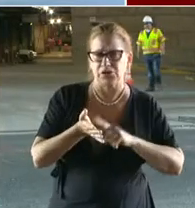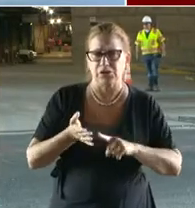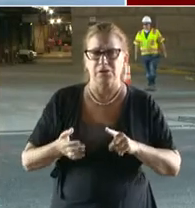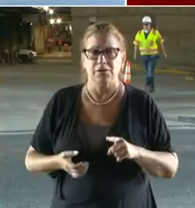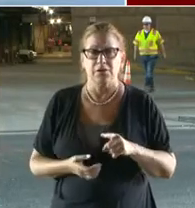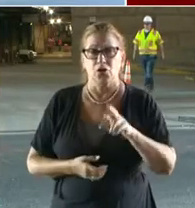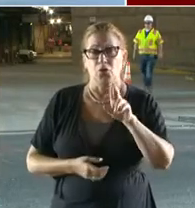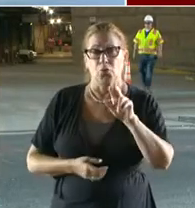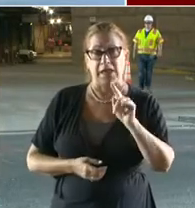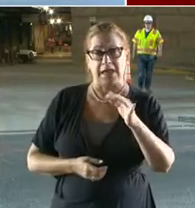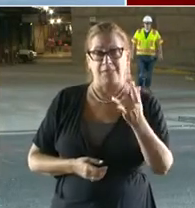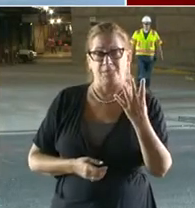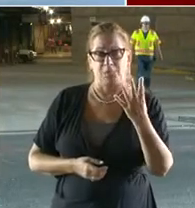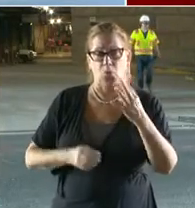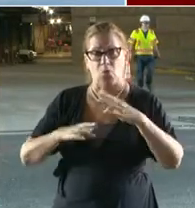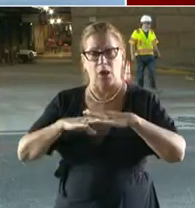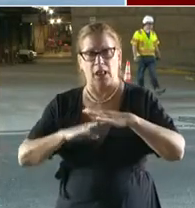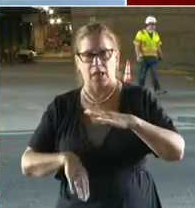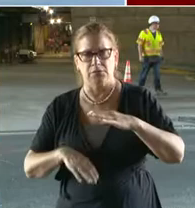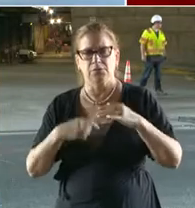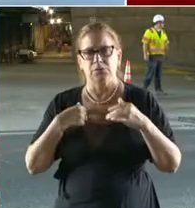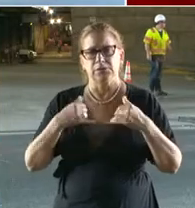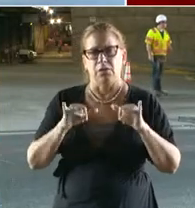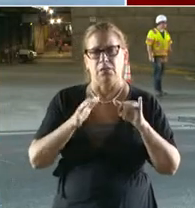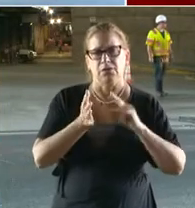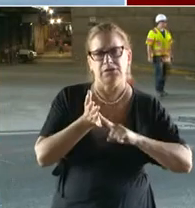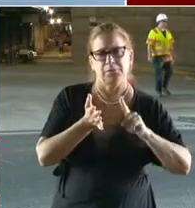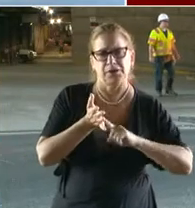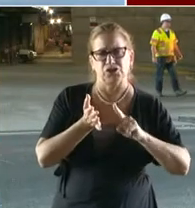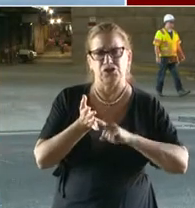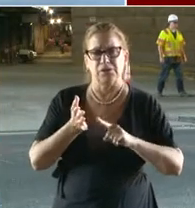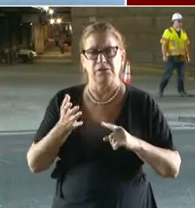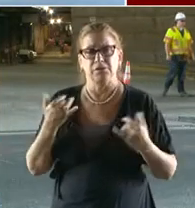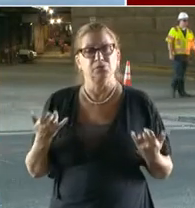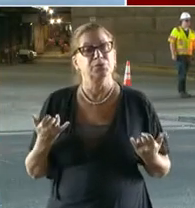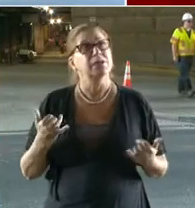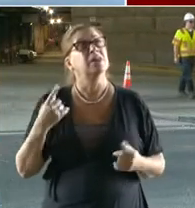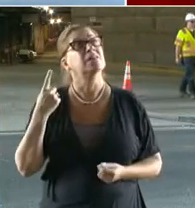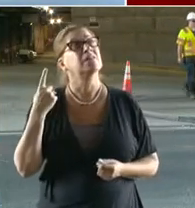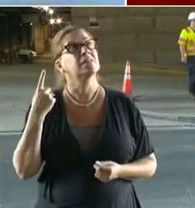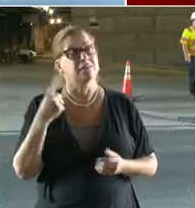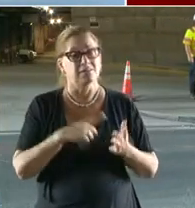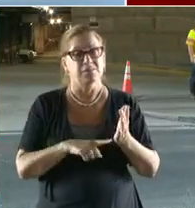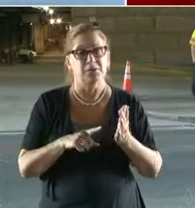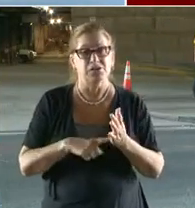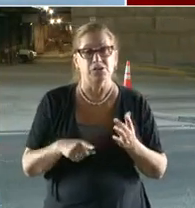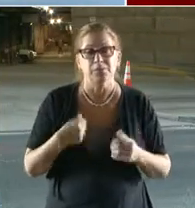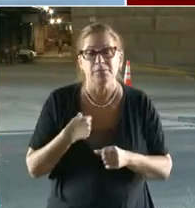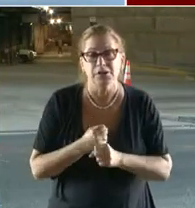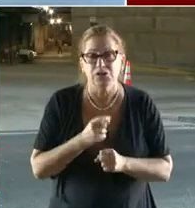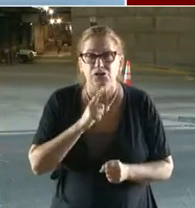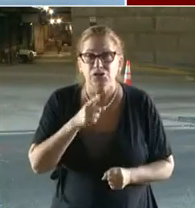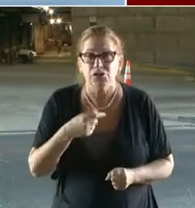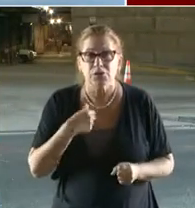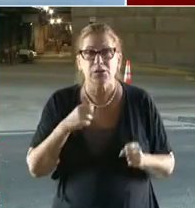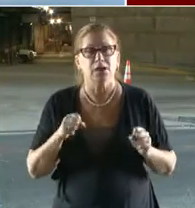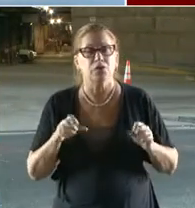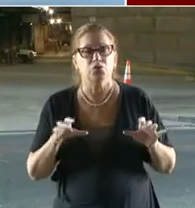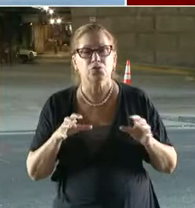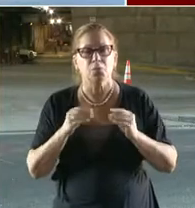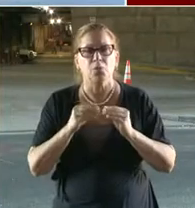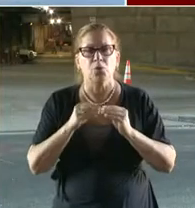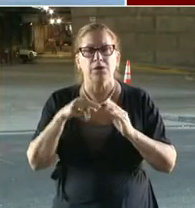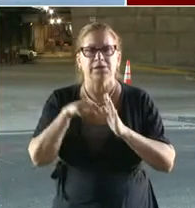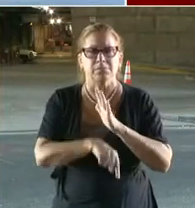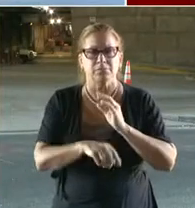more frequently and more regularly. And so this bridge that you're here and seeing today, we're actually doing inspection because we want to make sure that we're doing a more annual regular routine